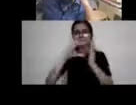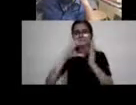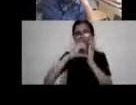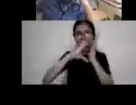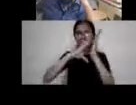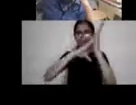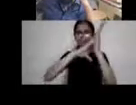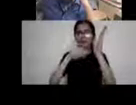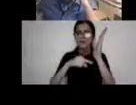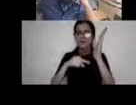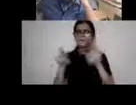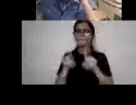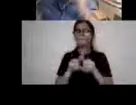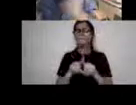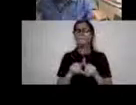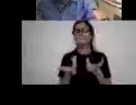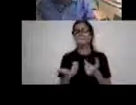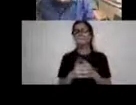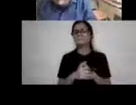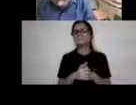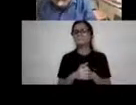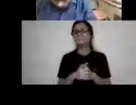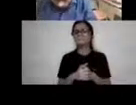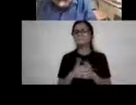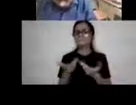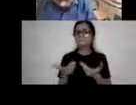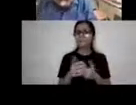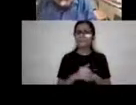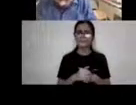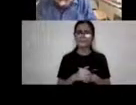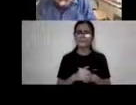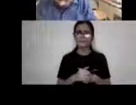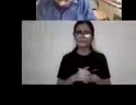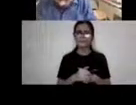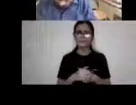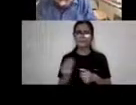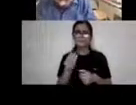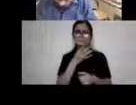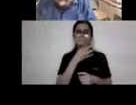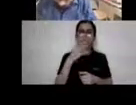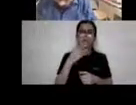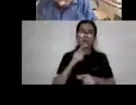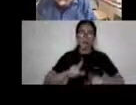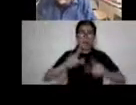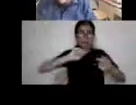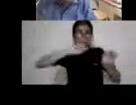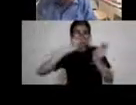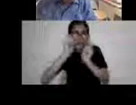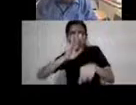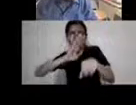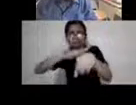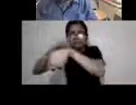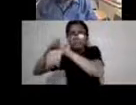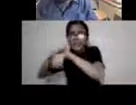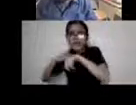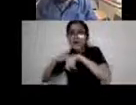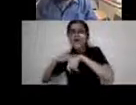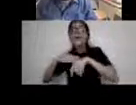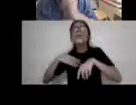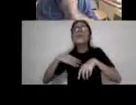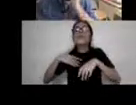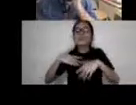And I, uh, had a series of, of, kind of life-changing experiences, which led me to,